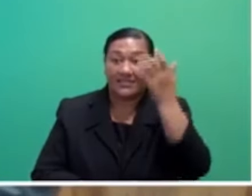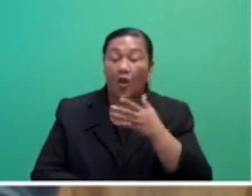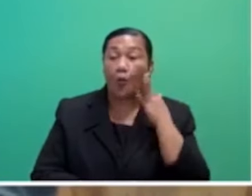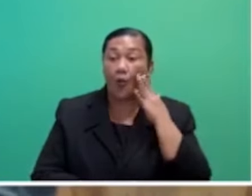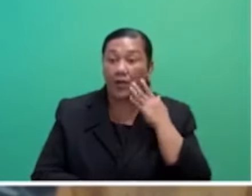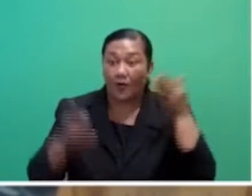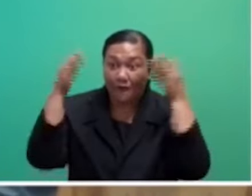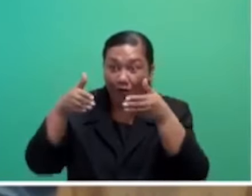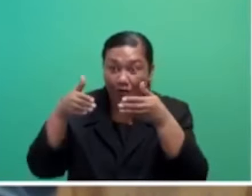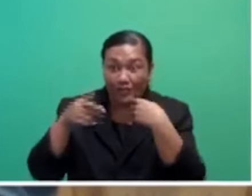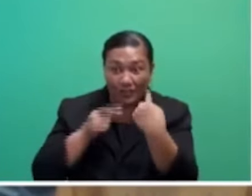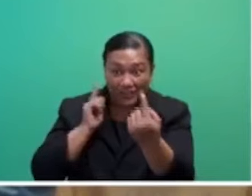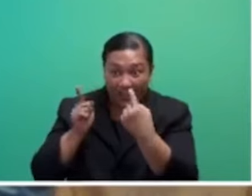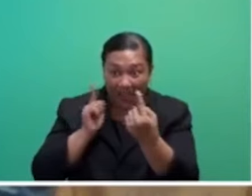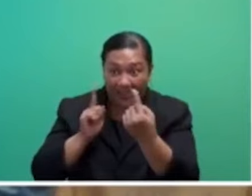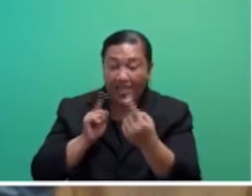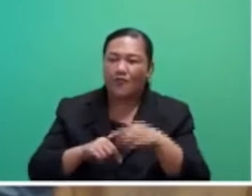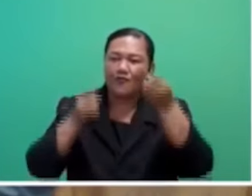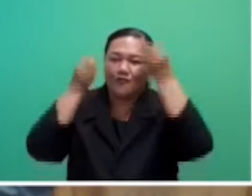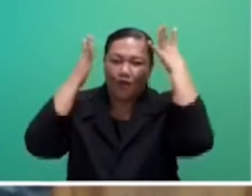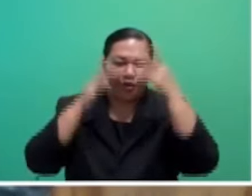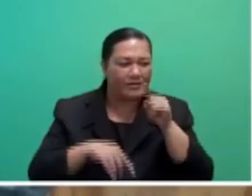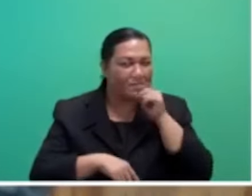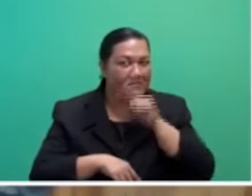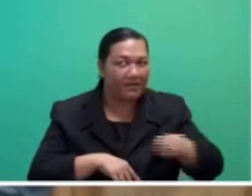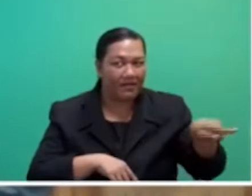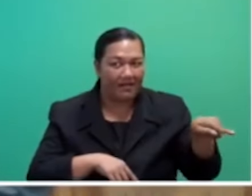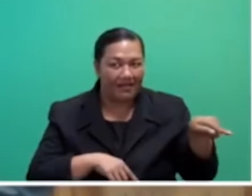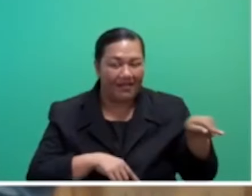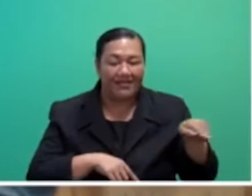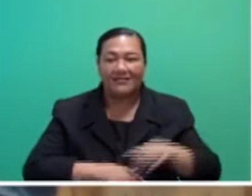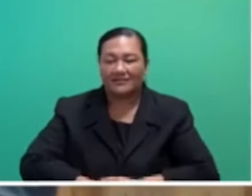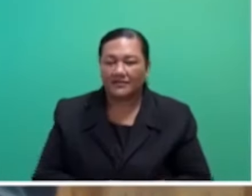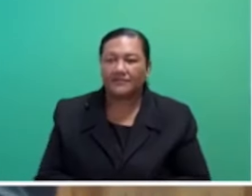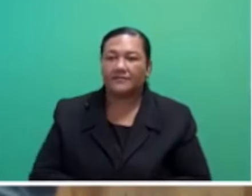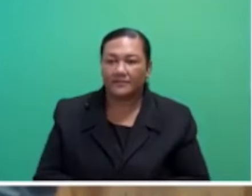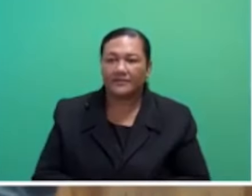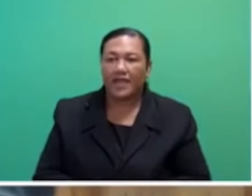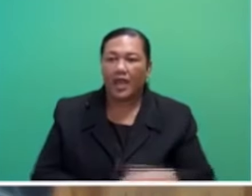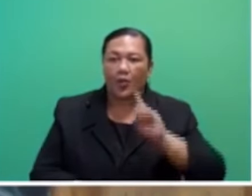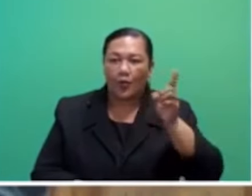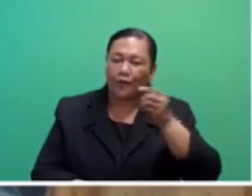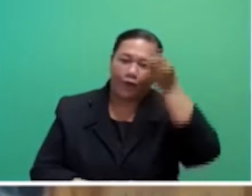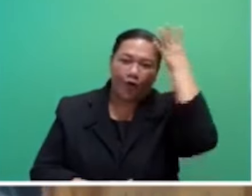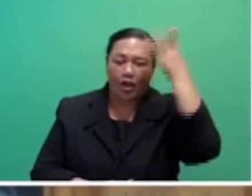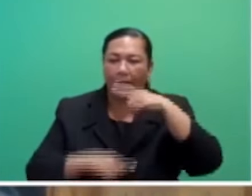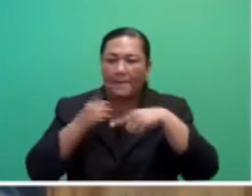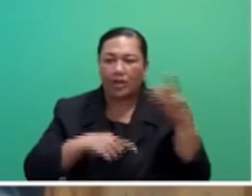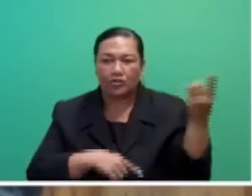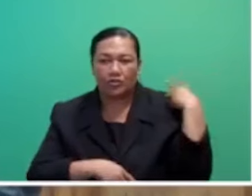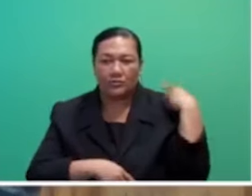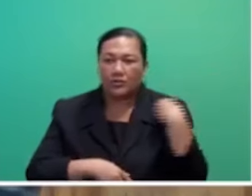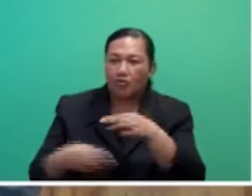too focused on each other, we will forget the people we serve and what is required of us to carry out our roles and